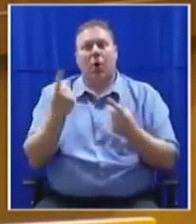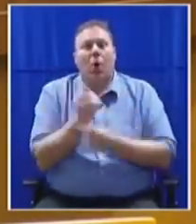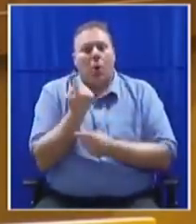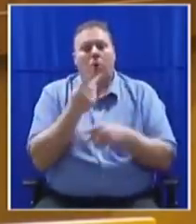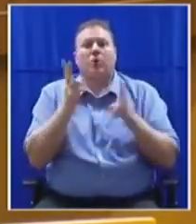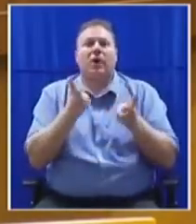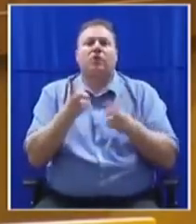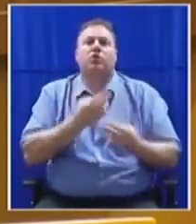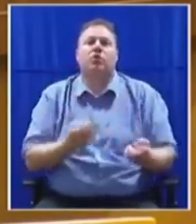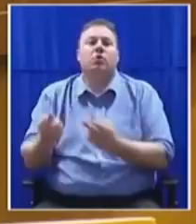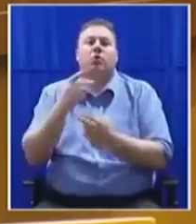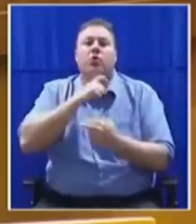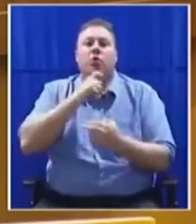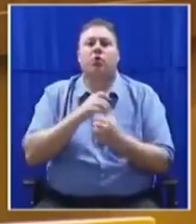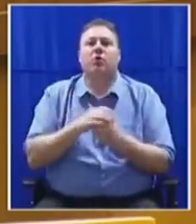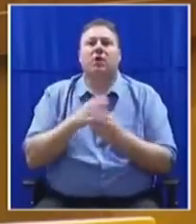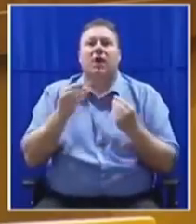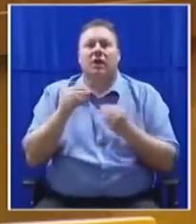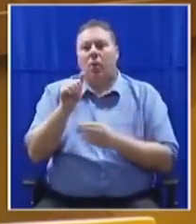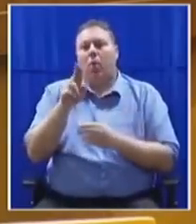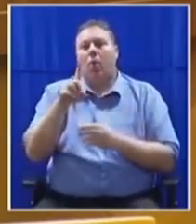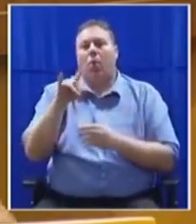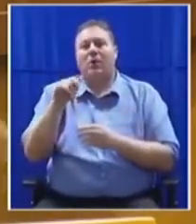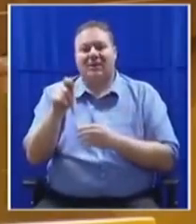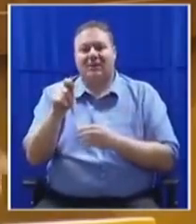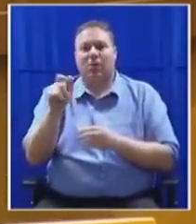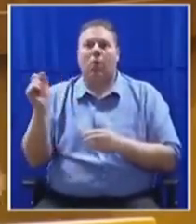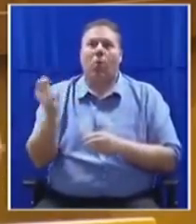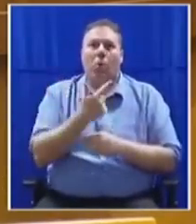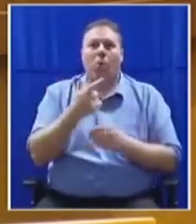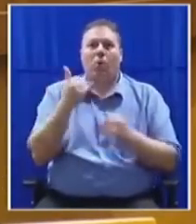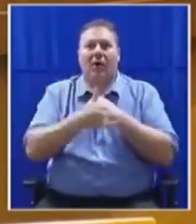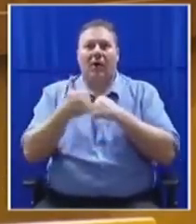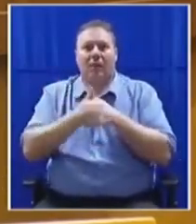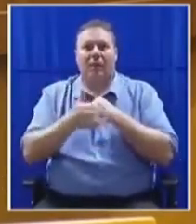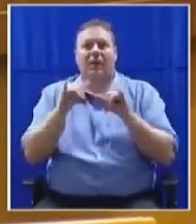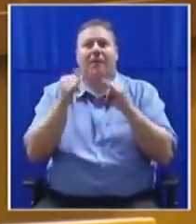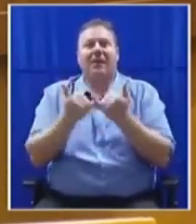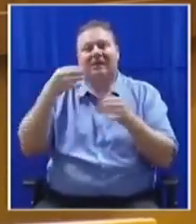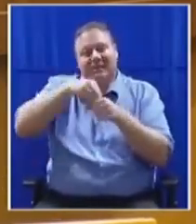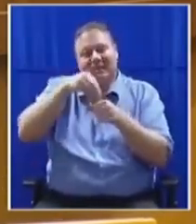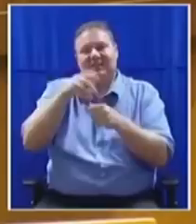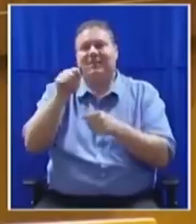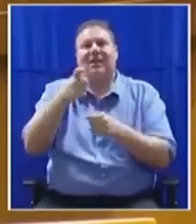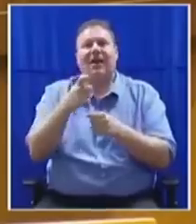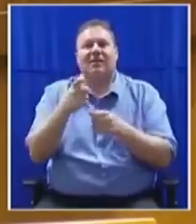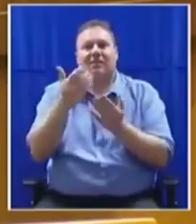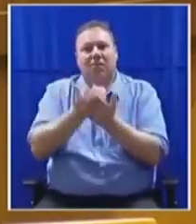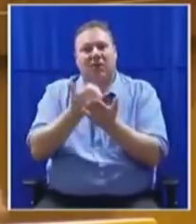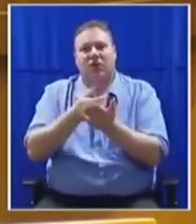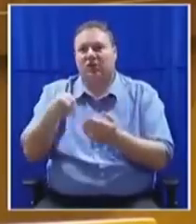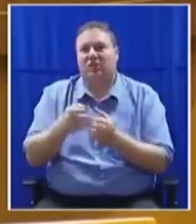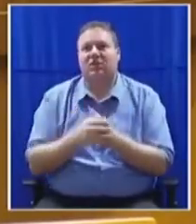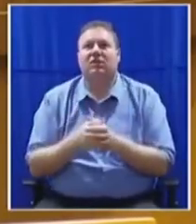And then we must conduct thorough audit of all the companies that are incorporated in the tax havens. Because basically these are companies that are